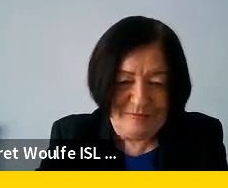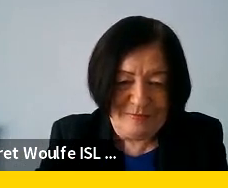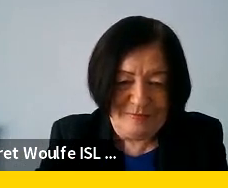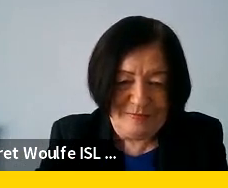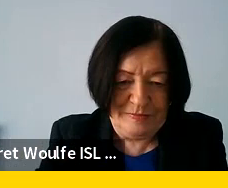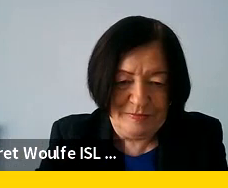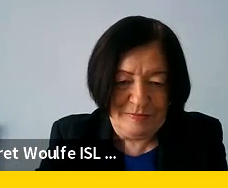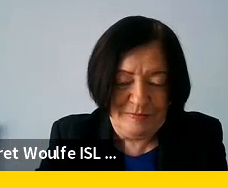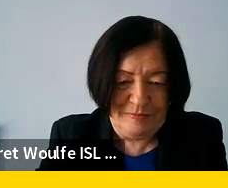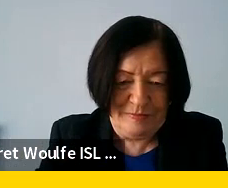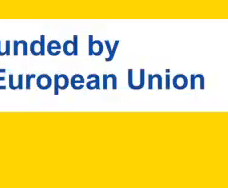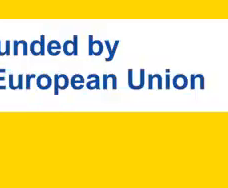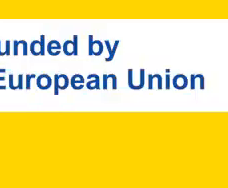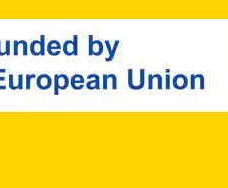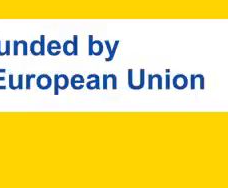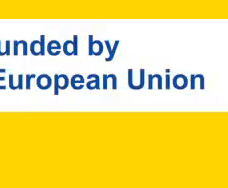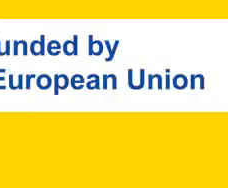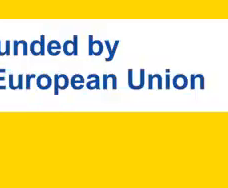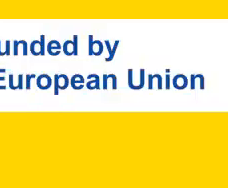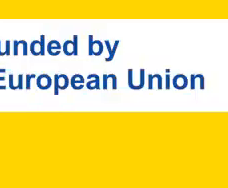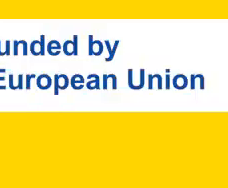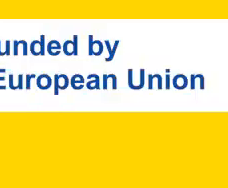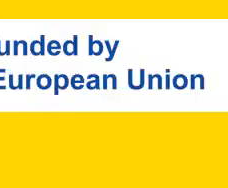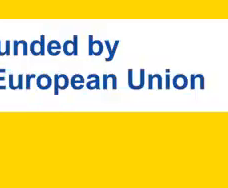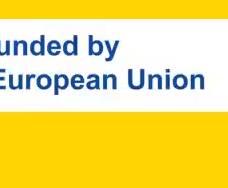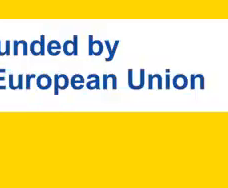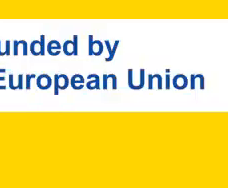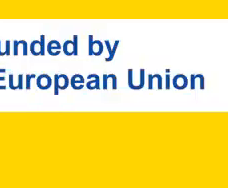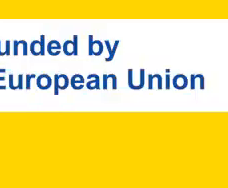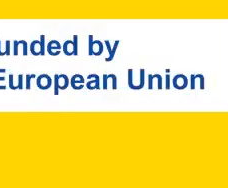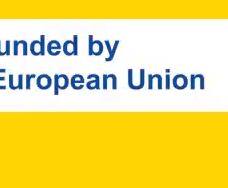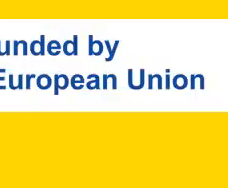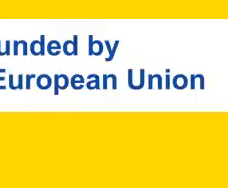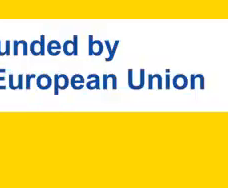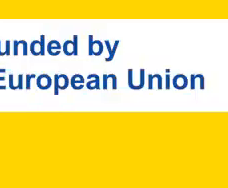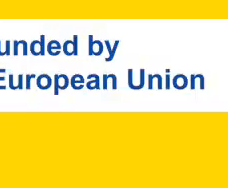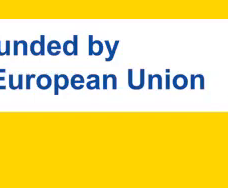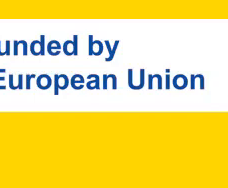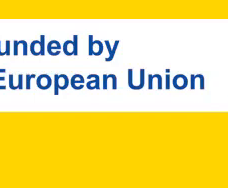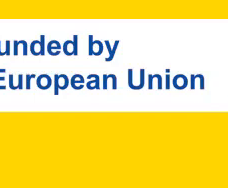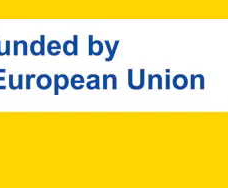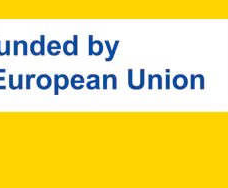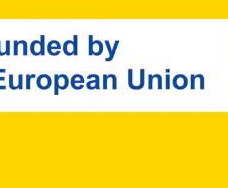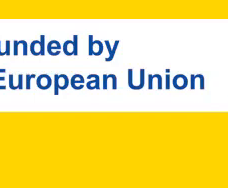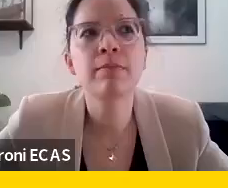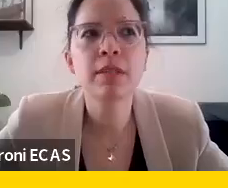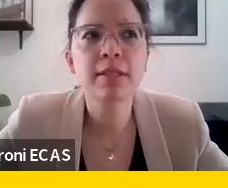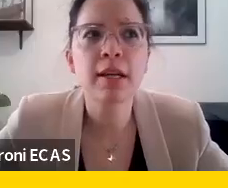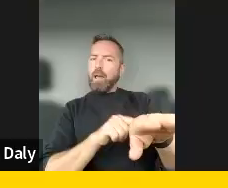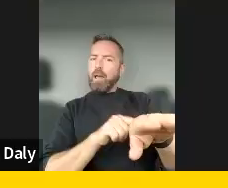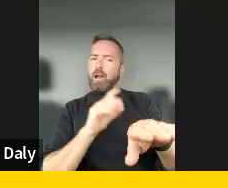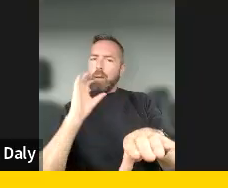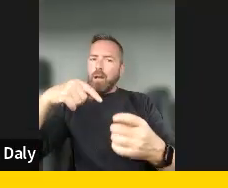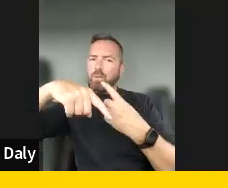so digital safeguards is, um, there were many concepts around this one. It was a bit of a long one because we, um,